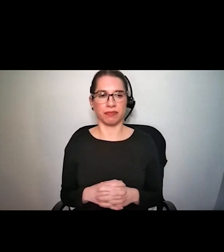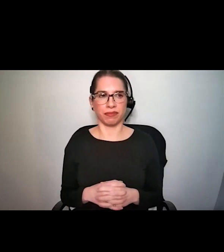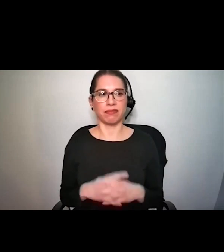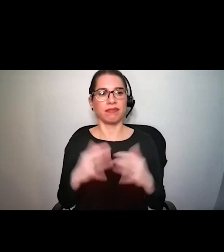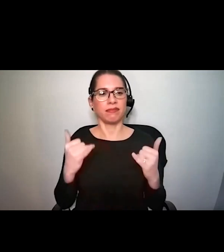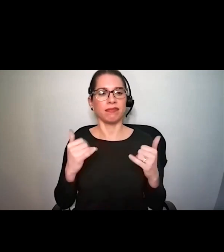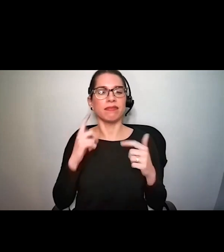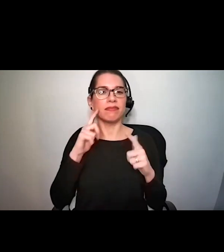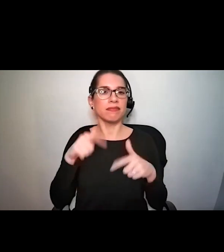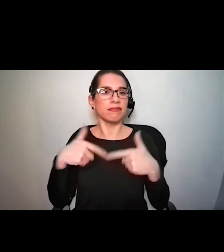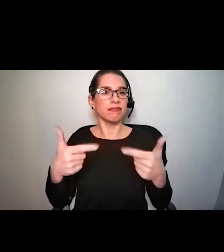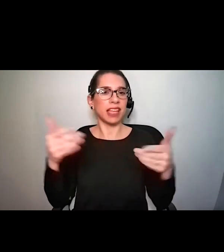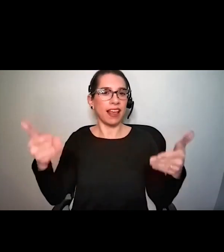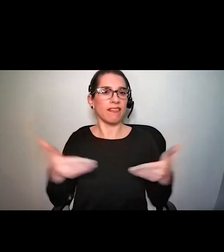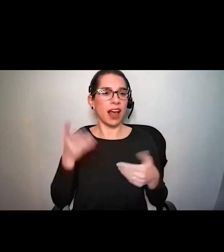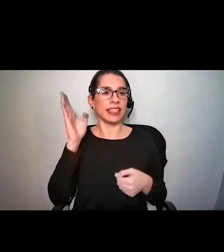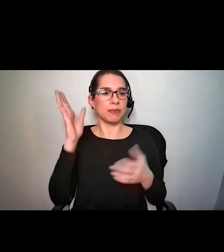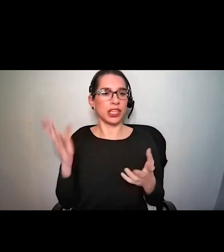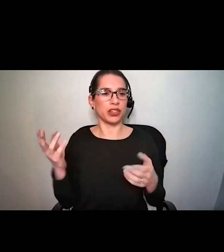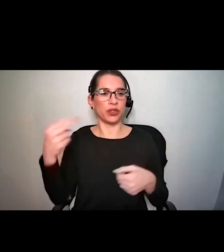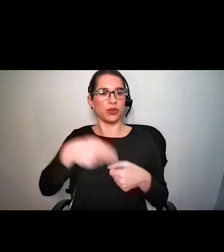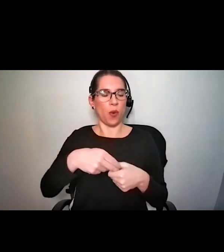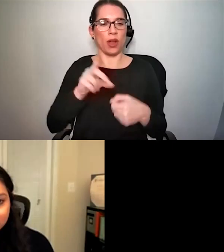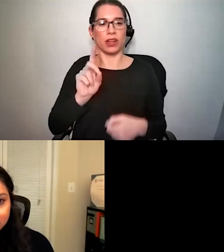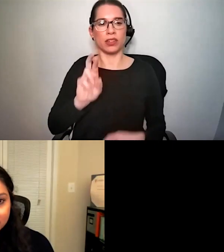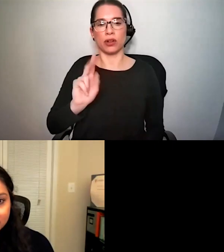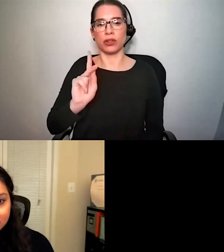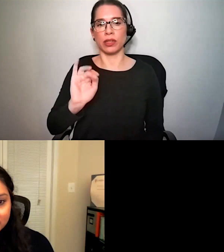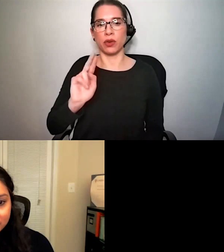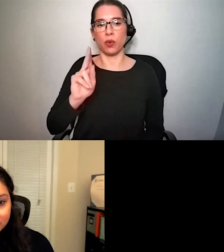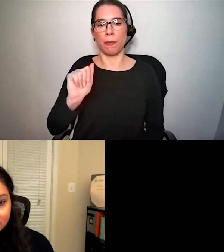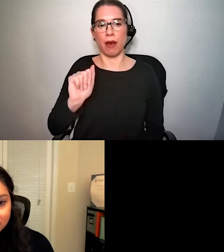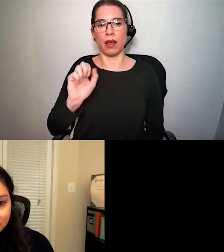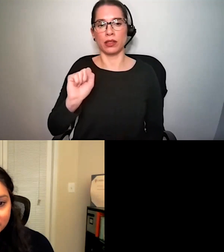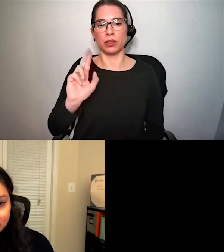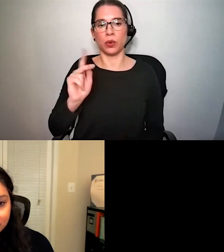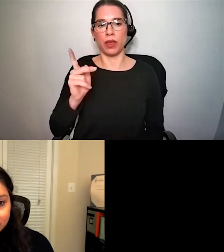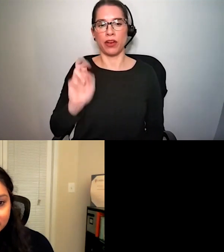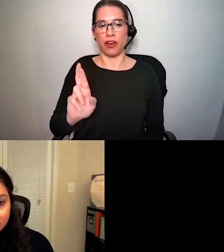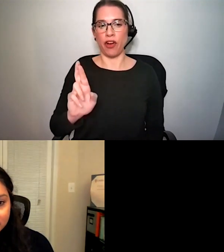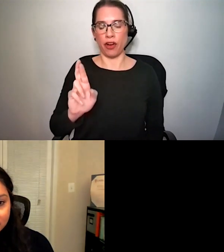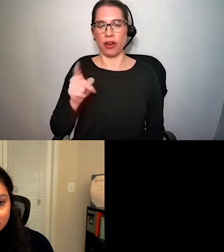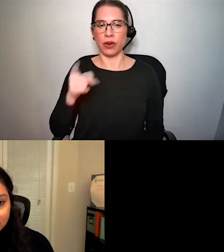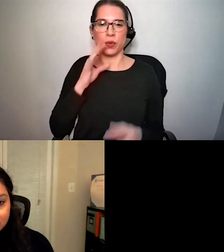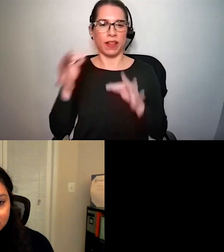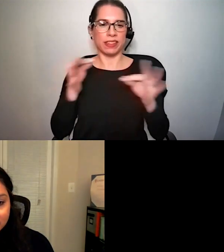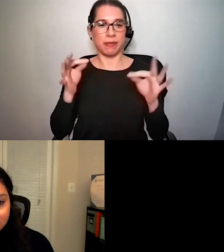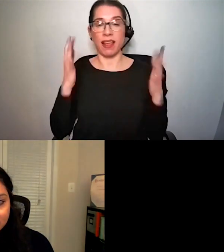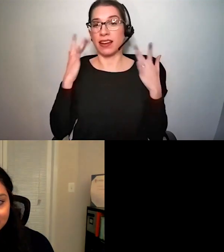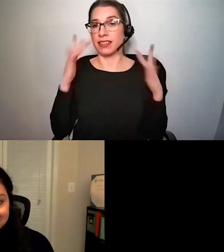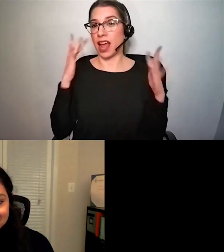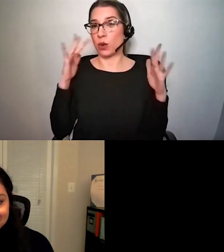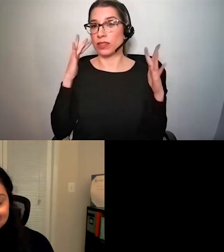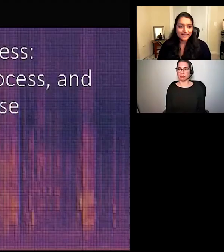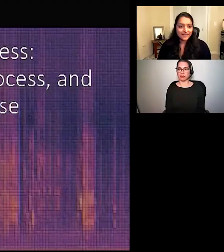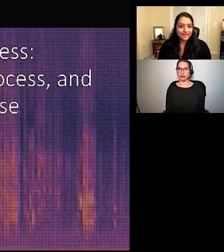our speaker to the stage. Again, this is Dr. Kiripa Sudhaka, who's going to be talking about sound. Take it away.